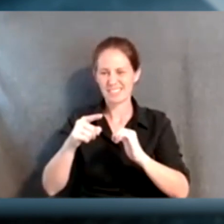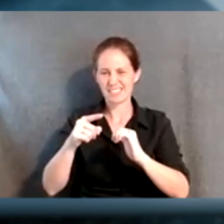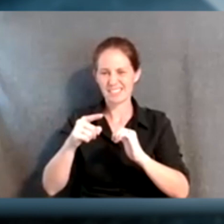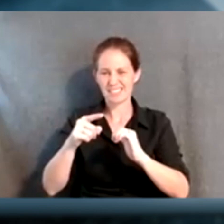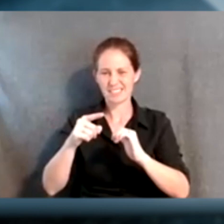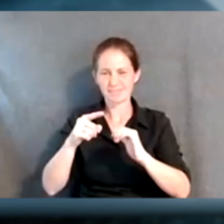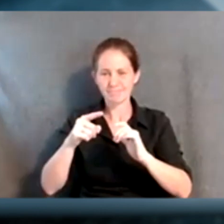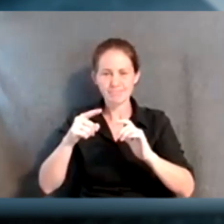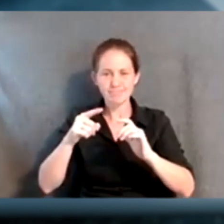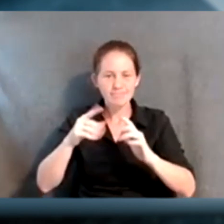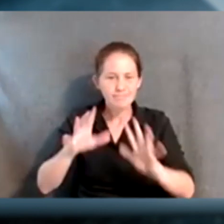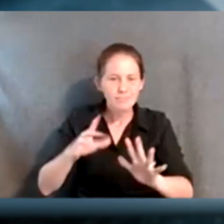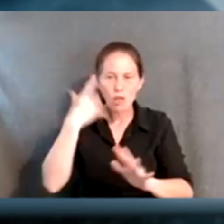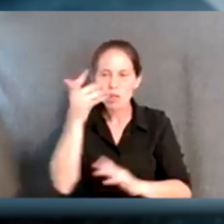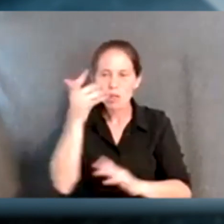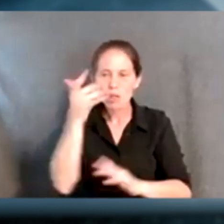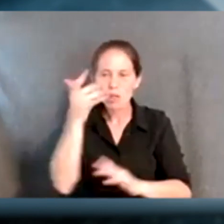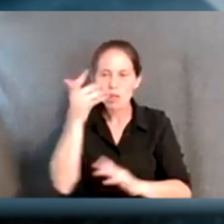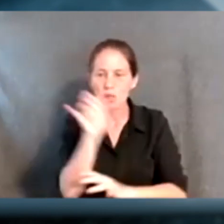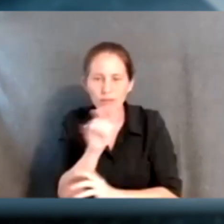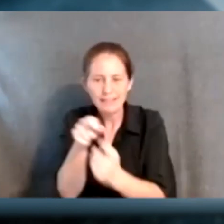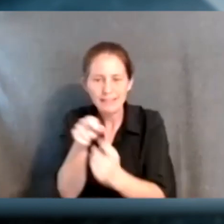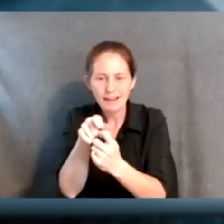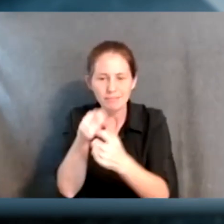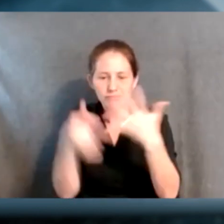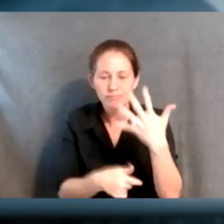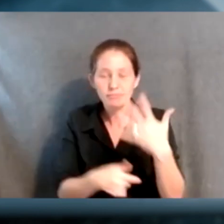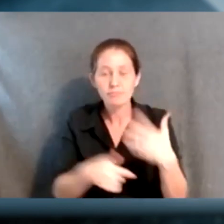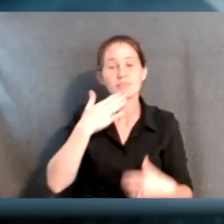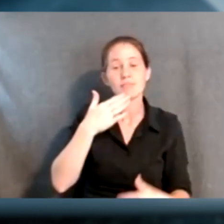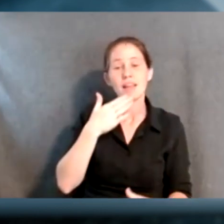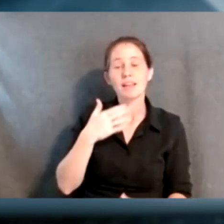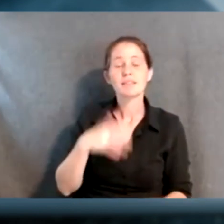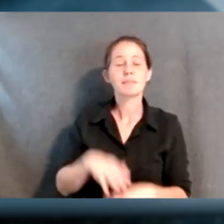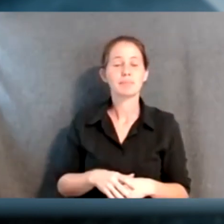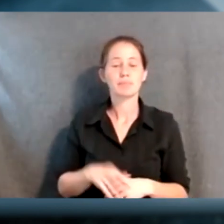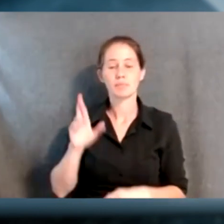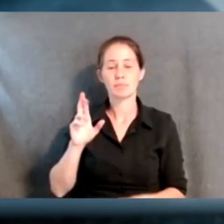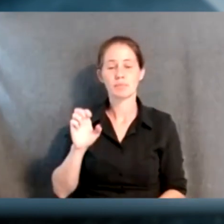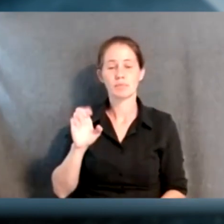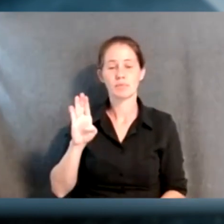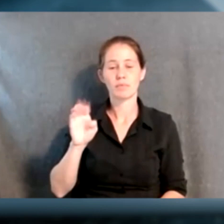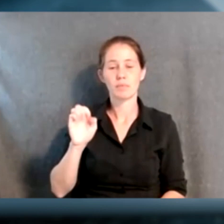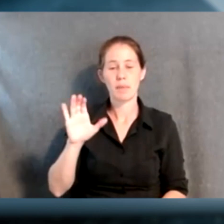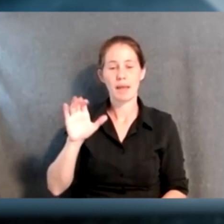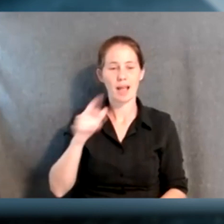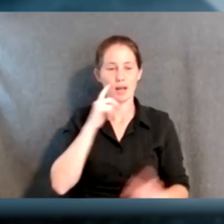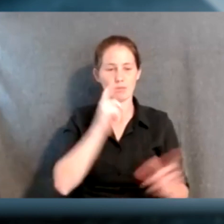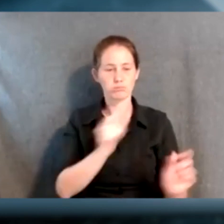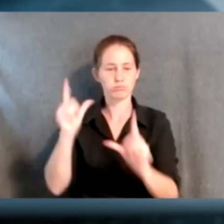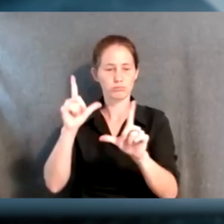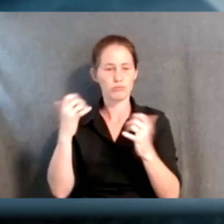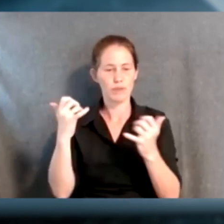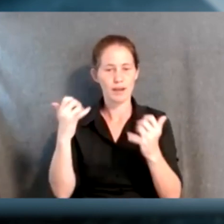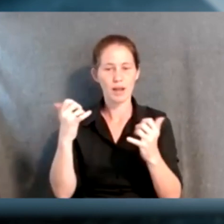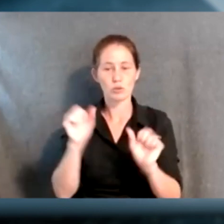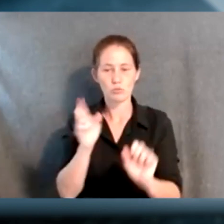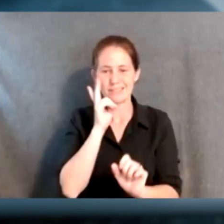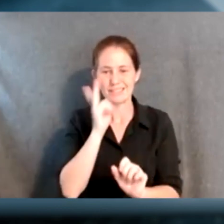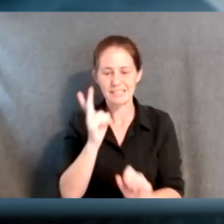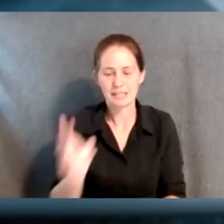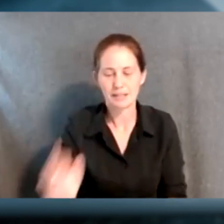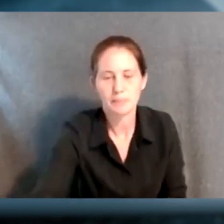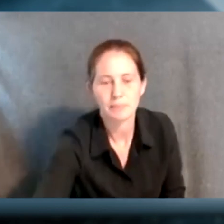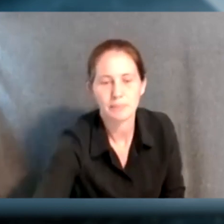get made? What does it look like? Sure. Thanks, Josiah. So, you know, I'm flashing my screen right now. So you can kind of see